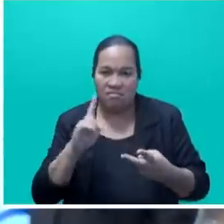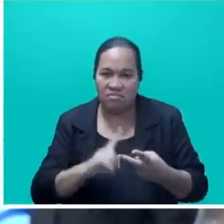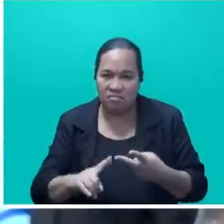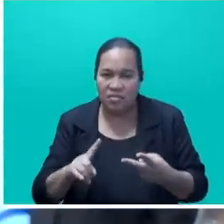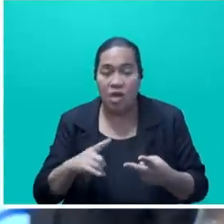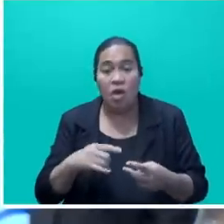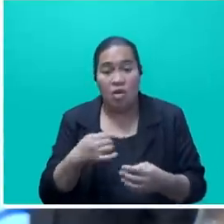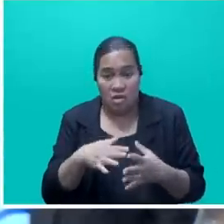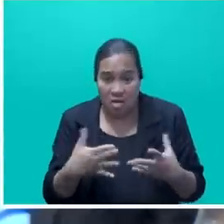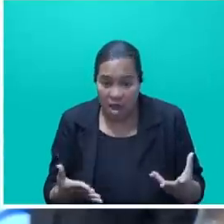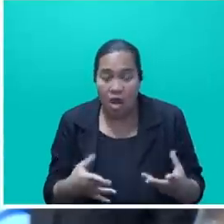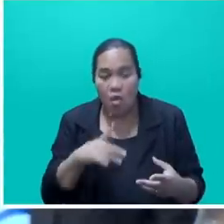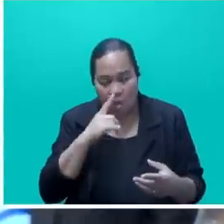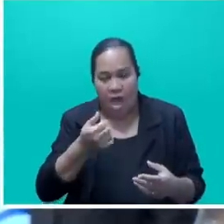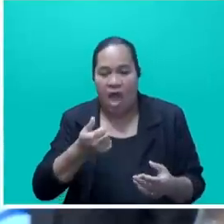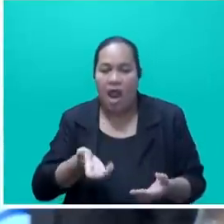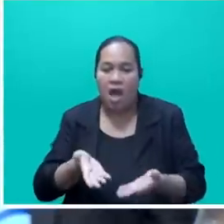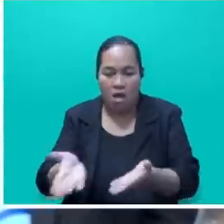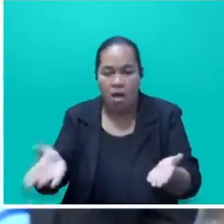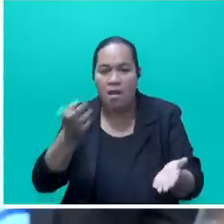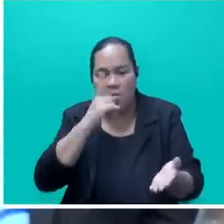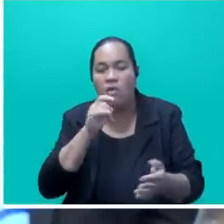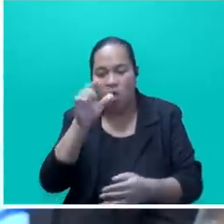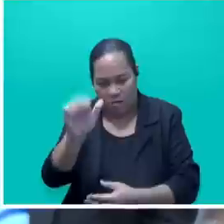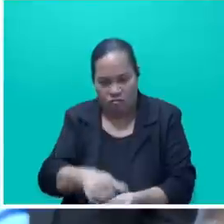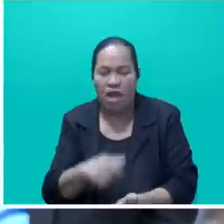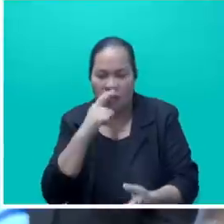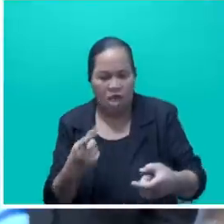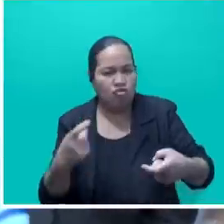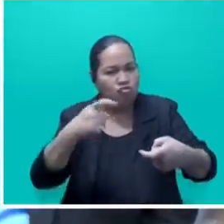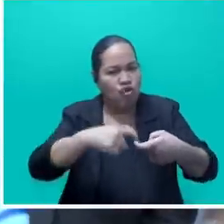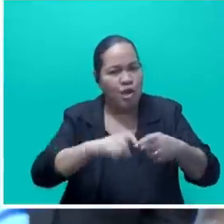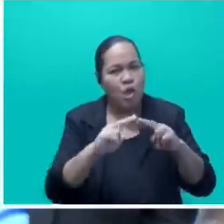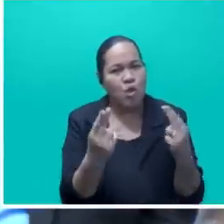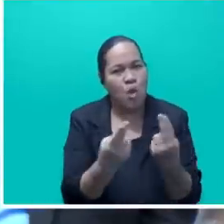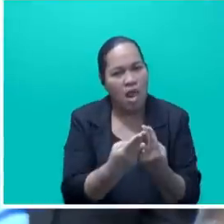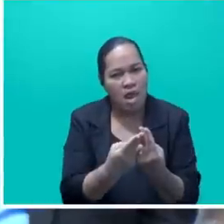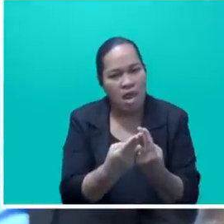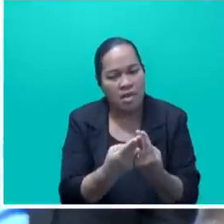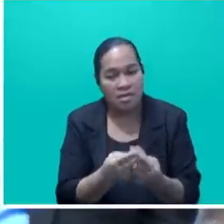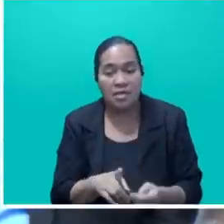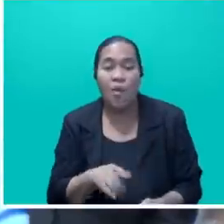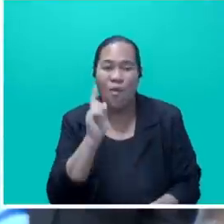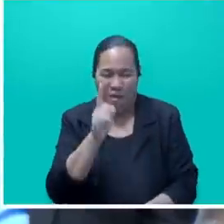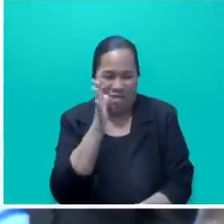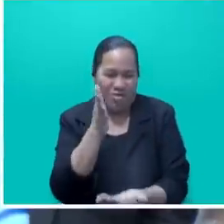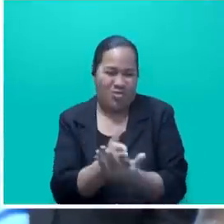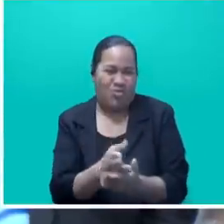We will no longer deny employees the right to be represented by unions. That means, Mr. Speaker, it is true democracy.